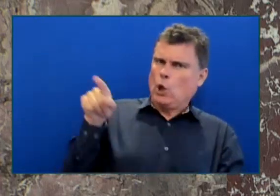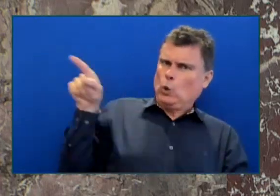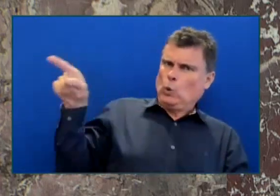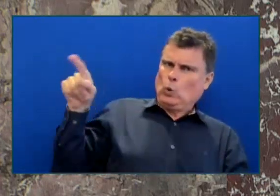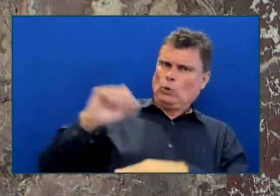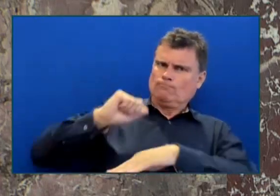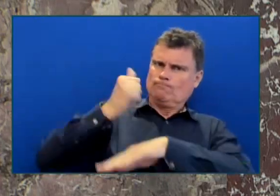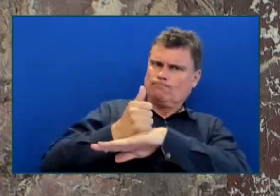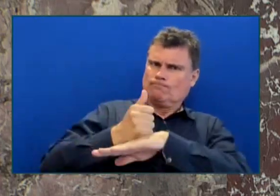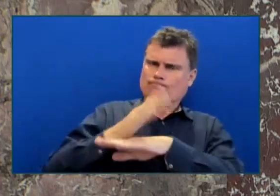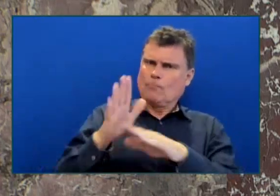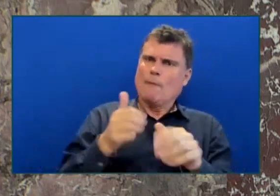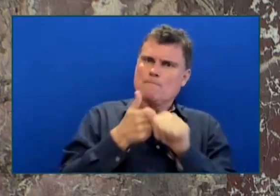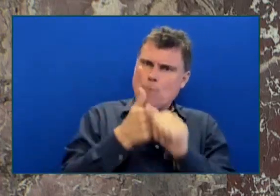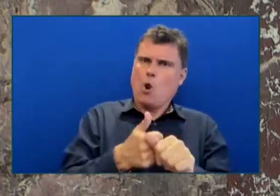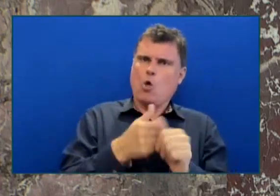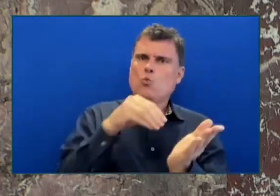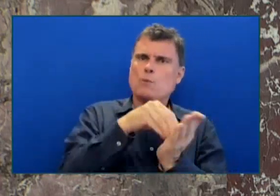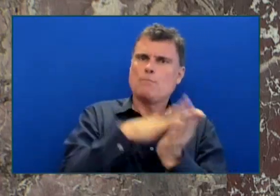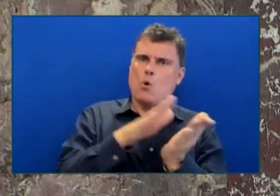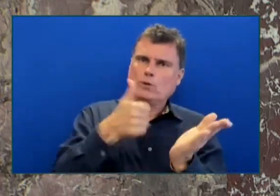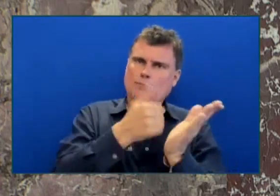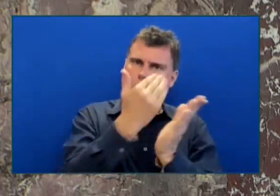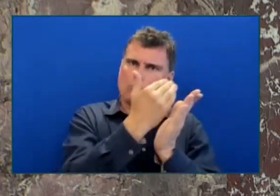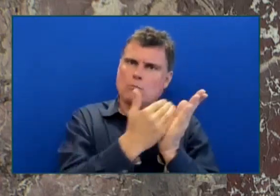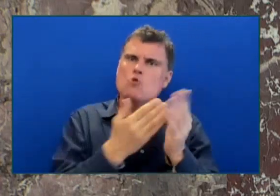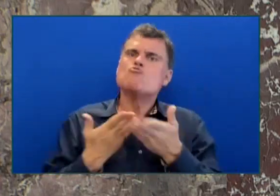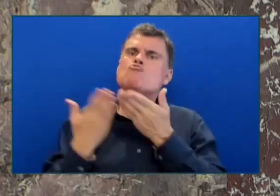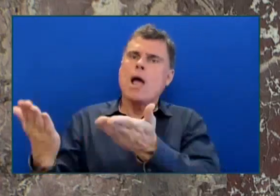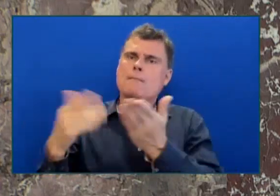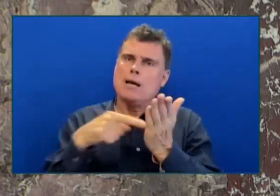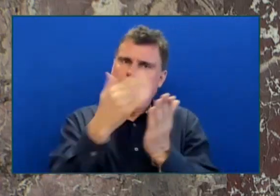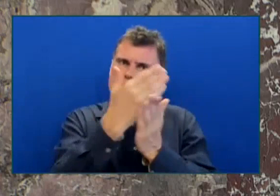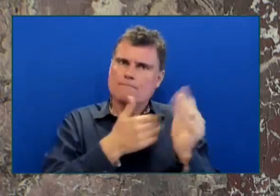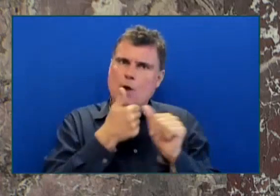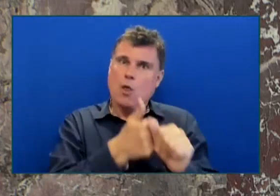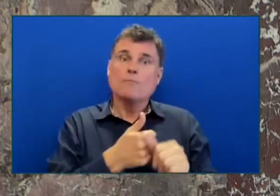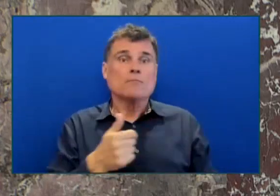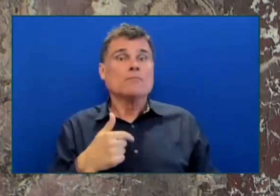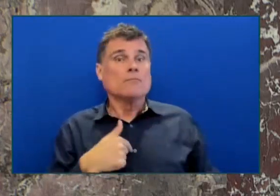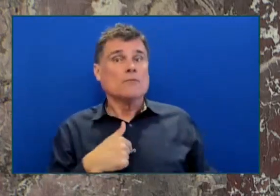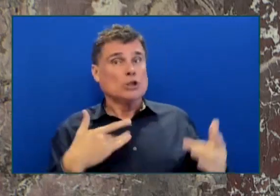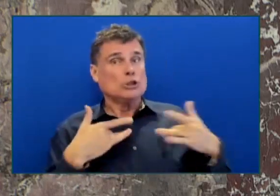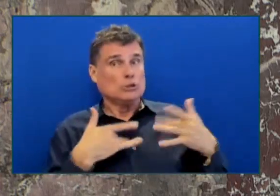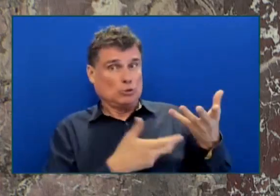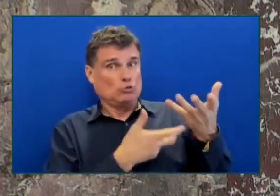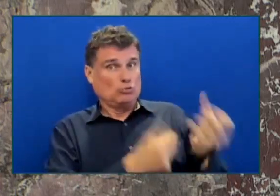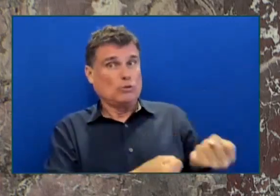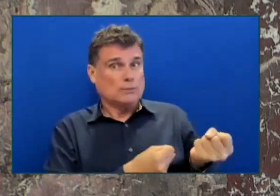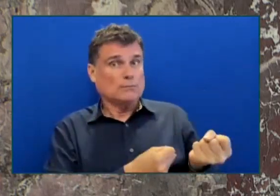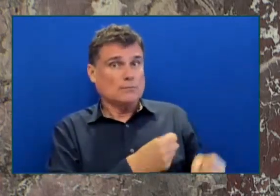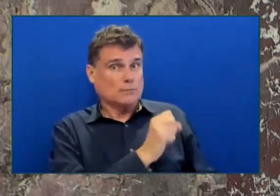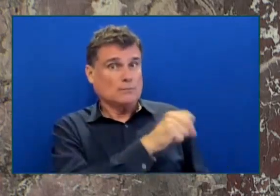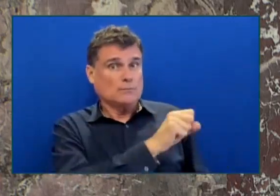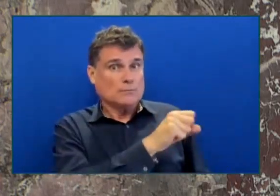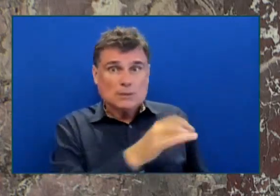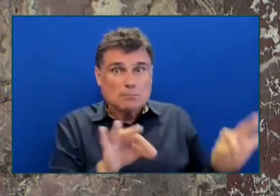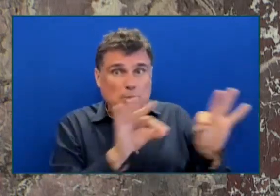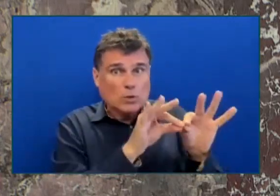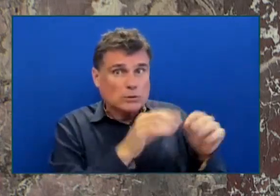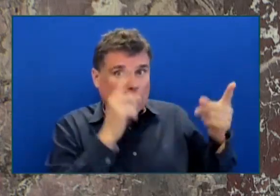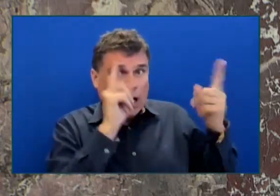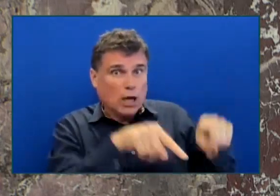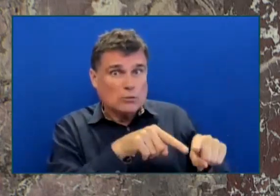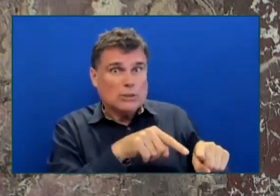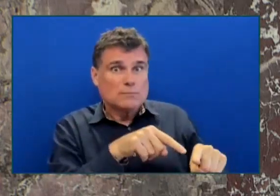is important for them to be able to respond to the challenges we face Everything from the housing crisis to climate change to the toxic drug crisis And I thank the member for the important question